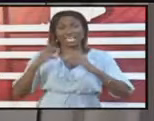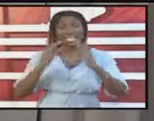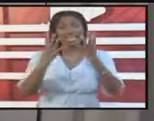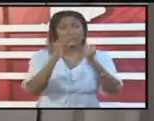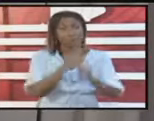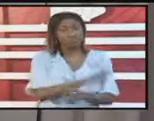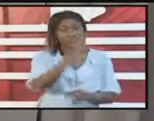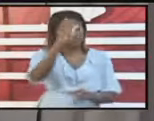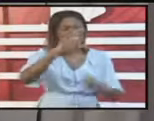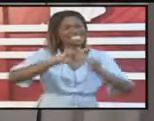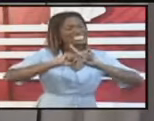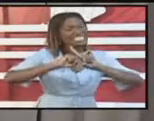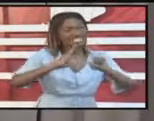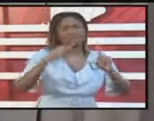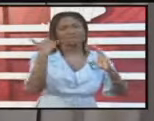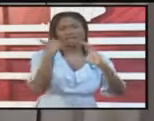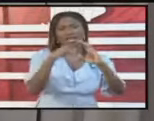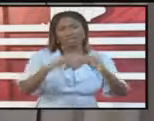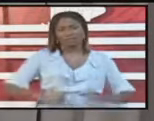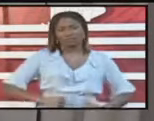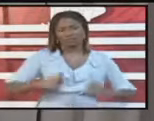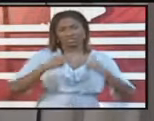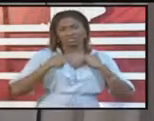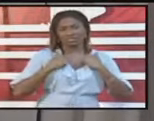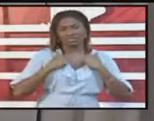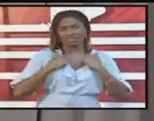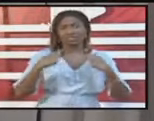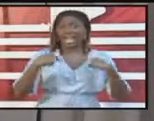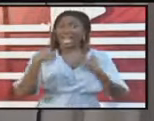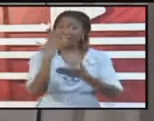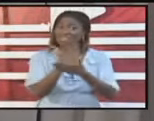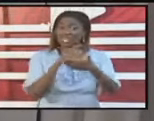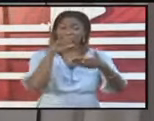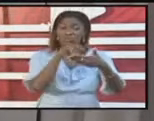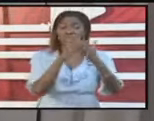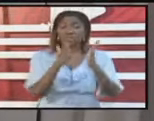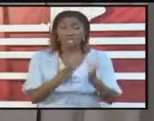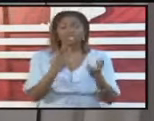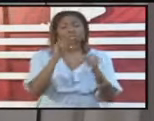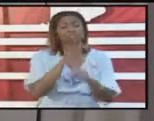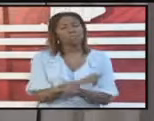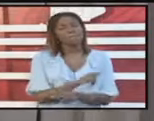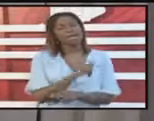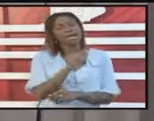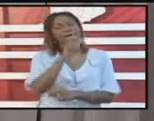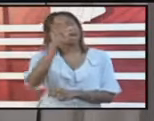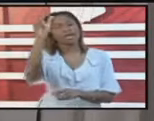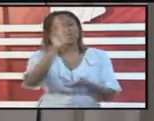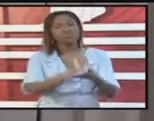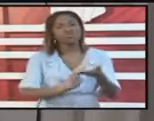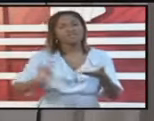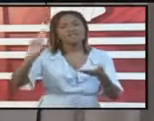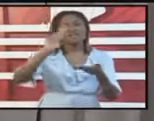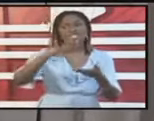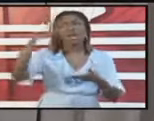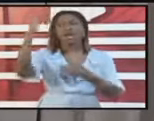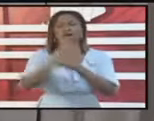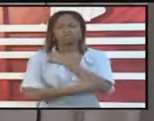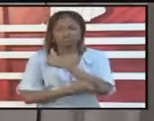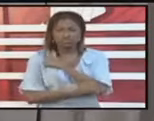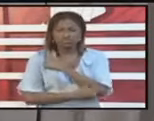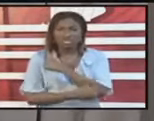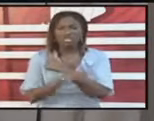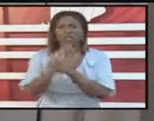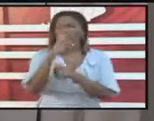approval to leave. have a number of people looking at for students looking to return to their universities abroad and just other